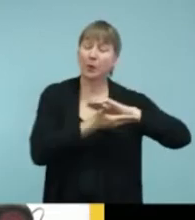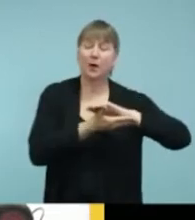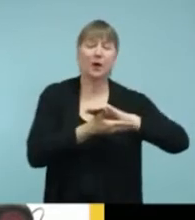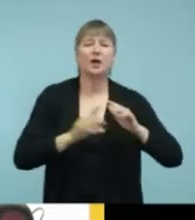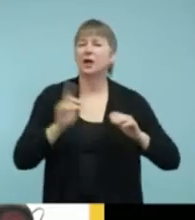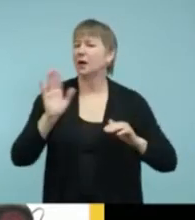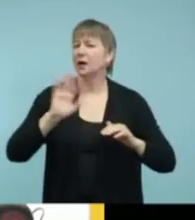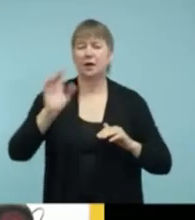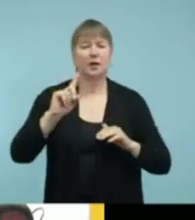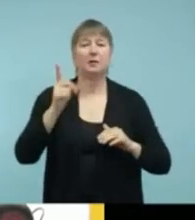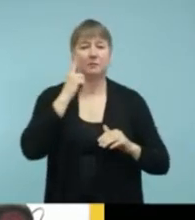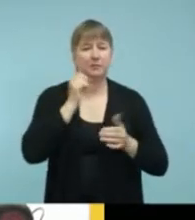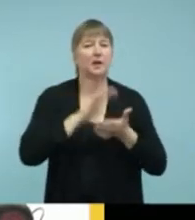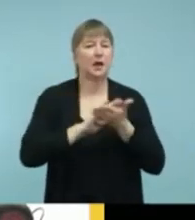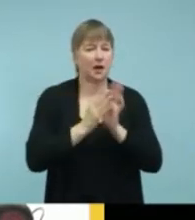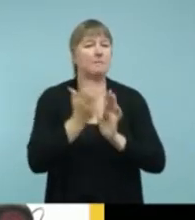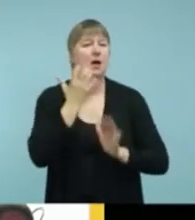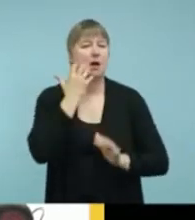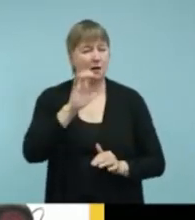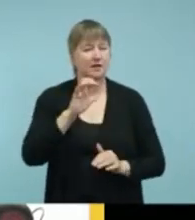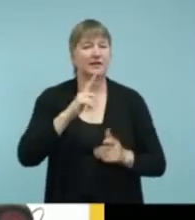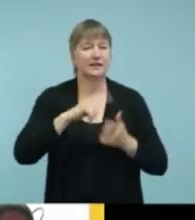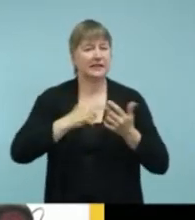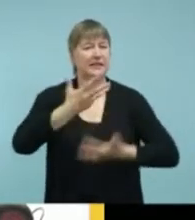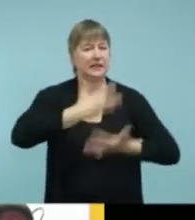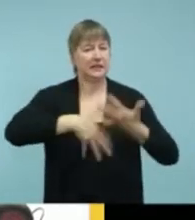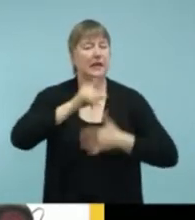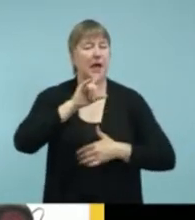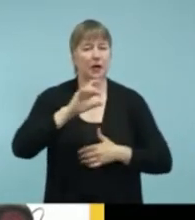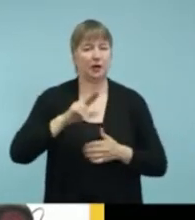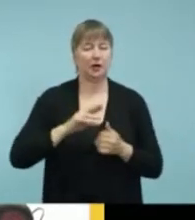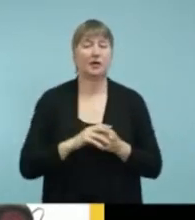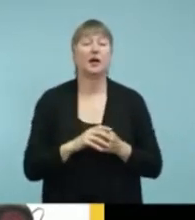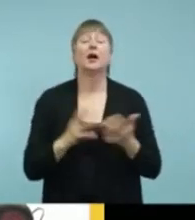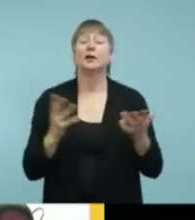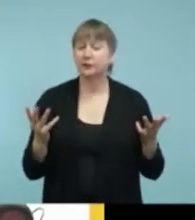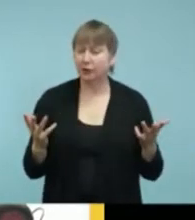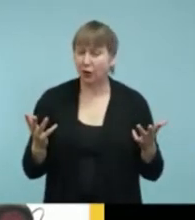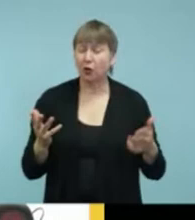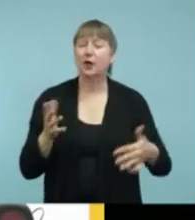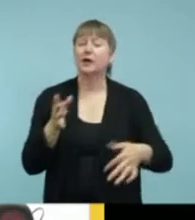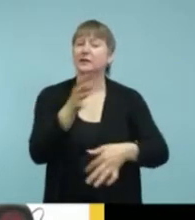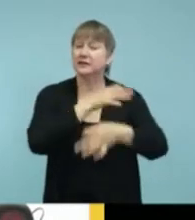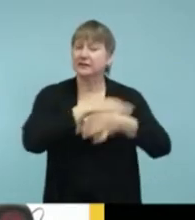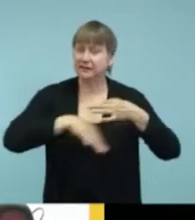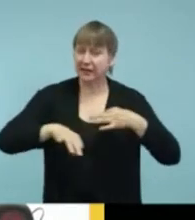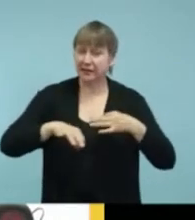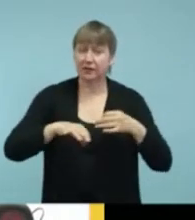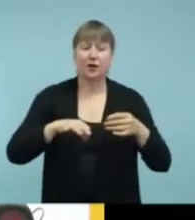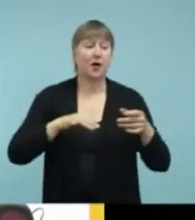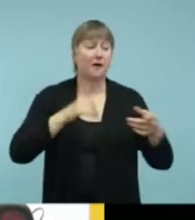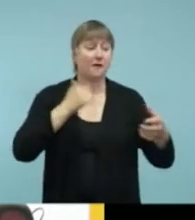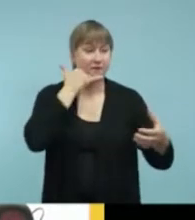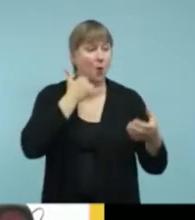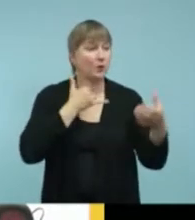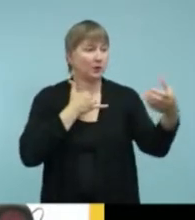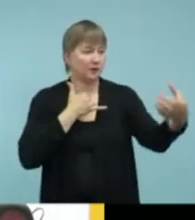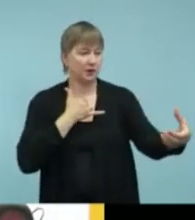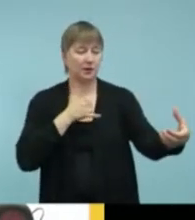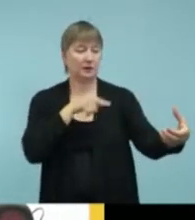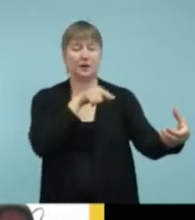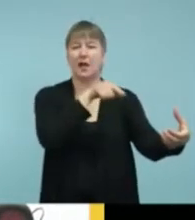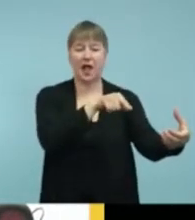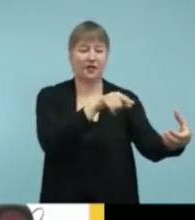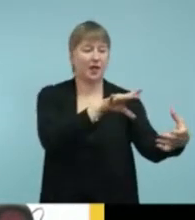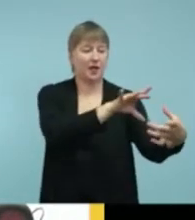get very, very hot. Luckily, there are devices that are out there that you can connect to your mobile phone